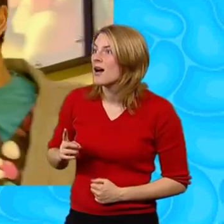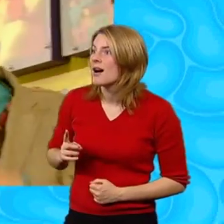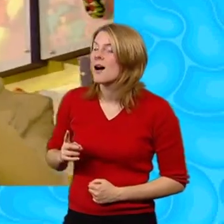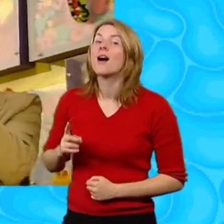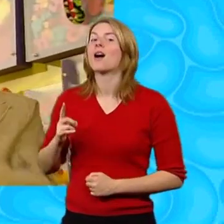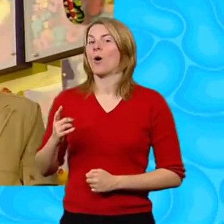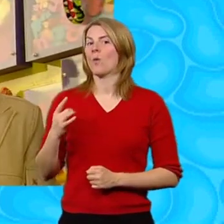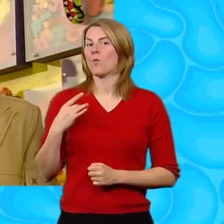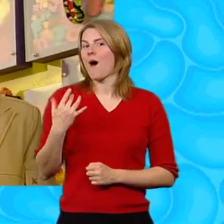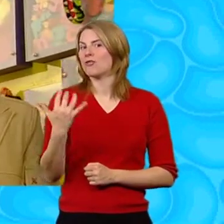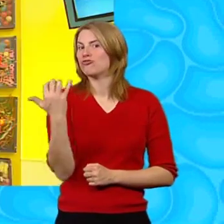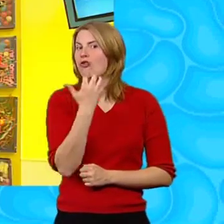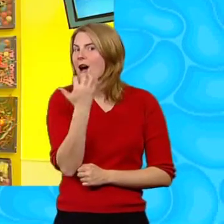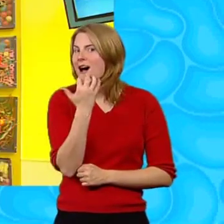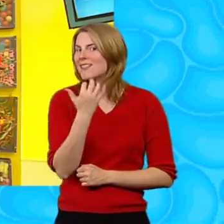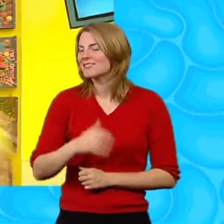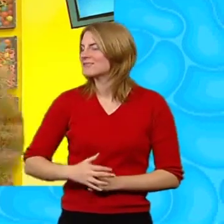Some white rice